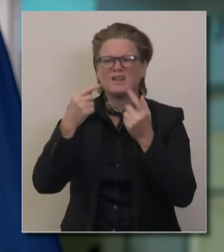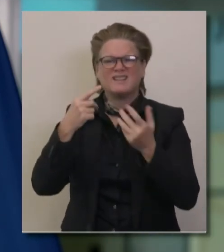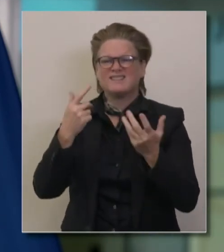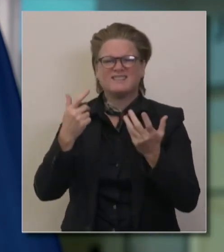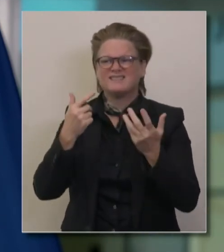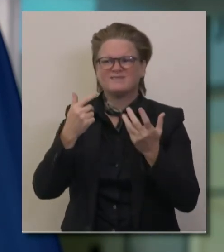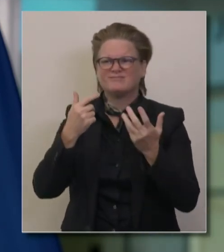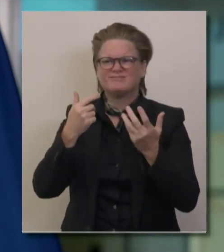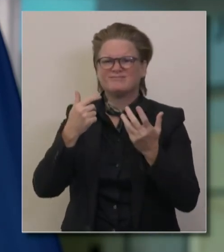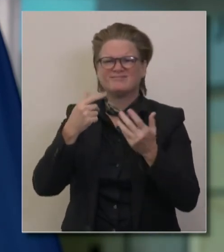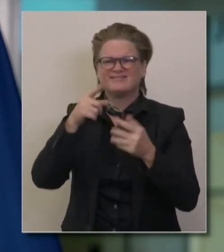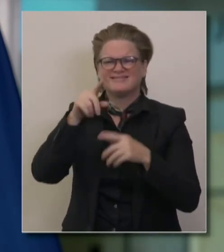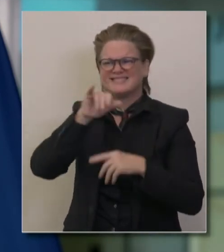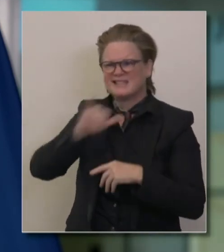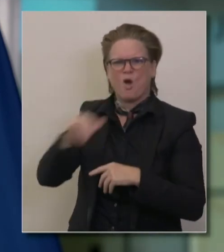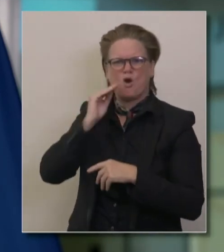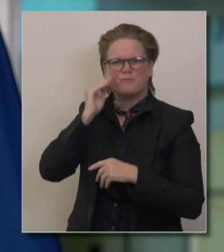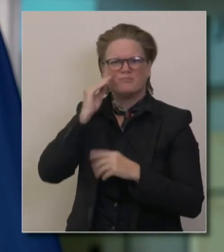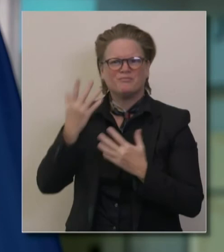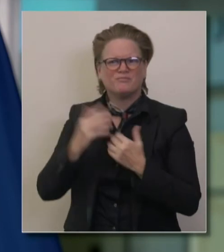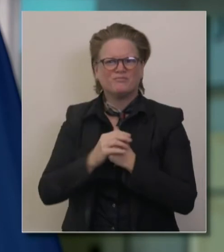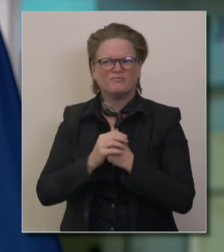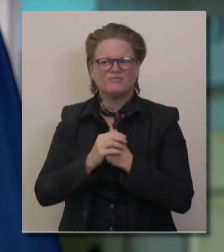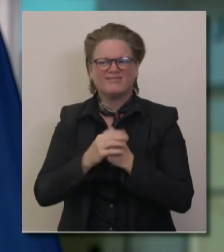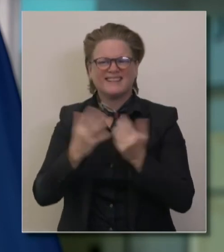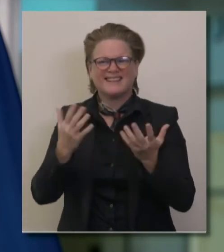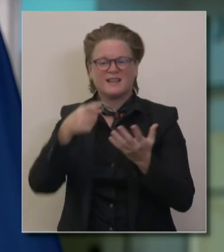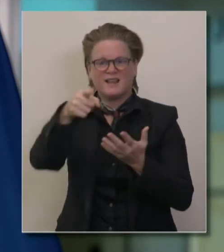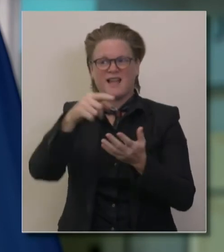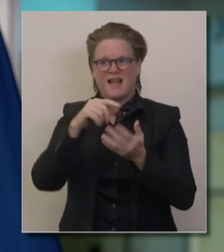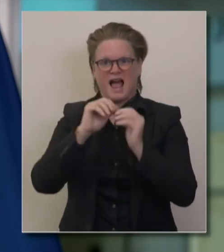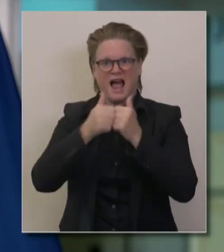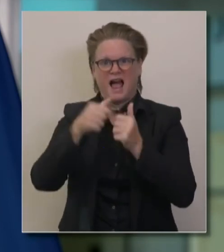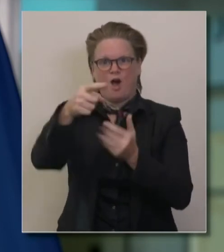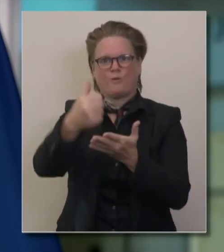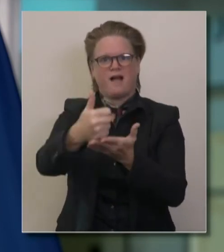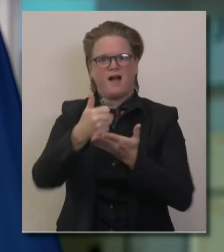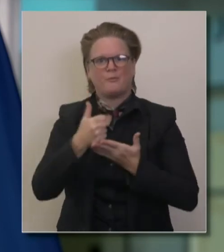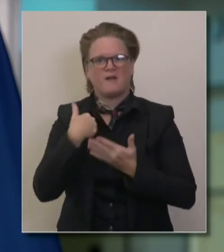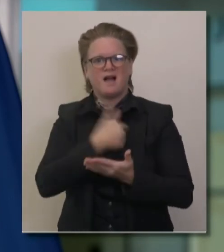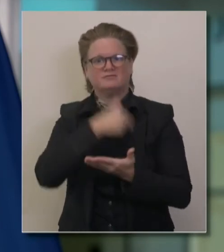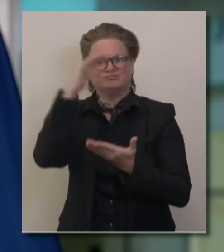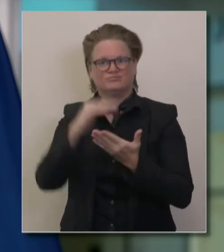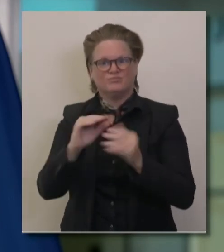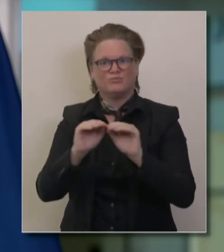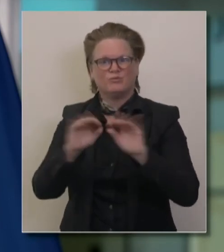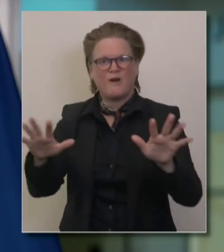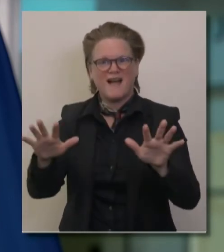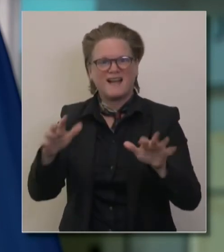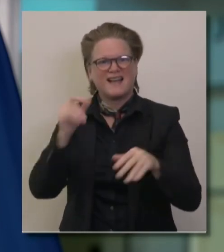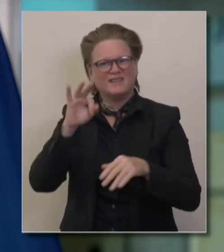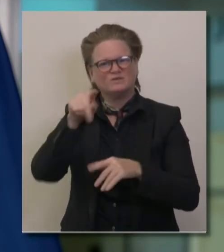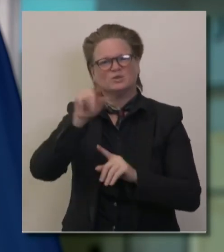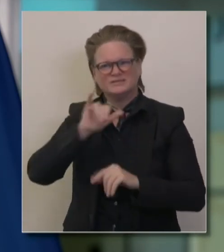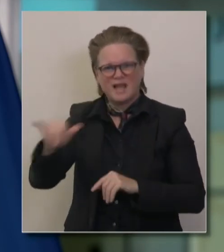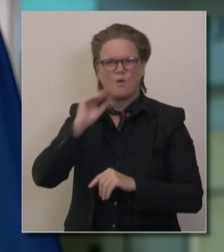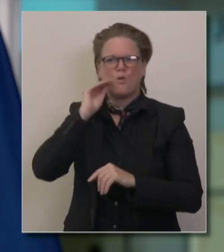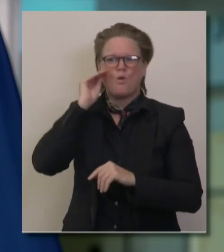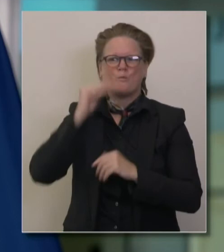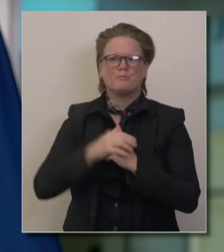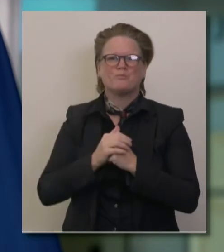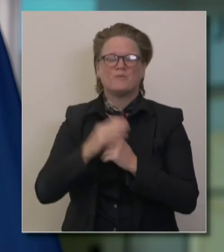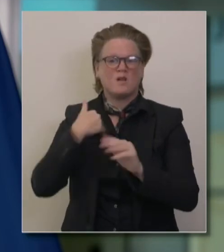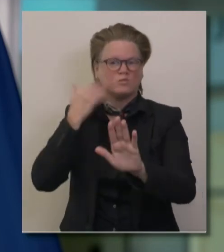transmission rates down, to help us get this under control so our hospitals can do what they have done for so long, which is